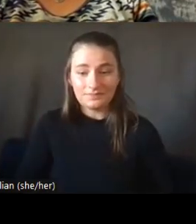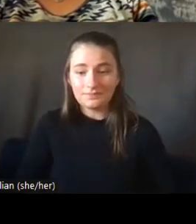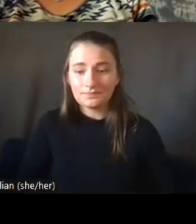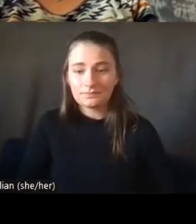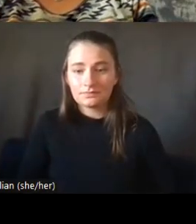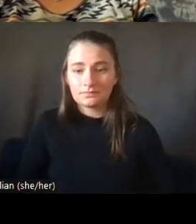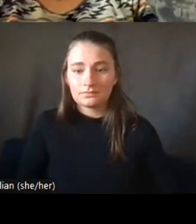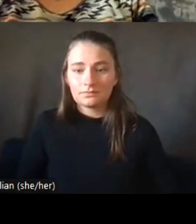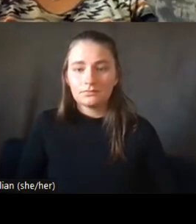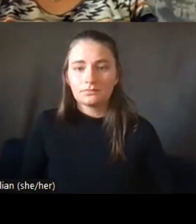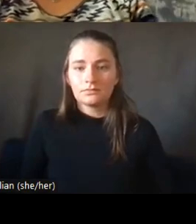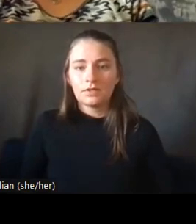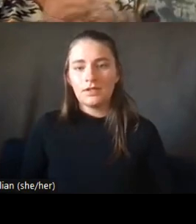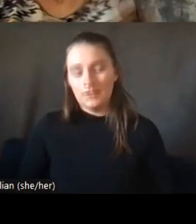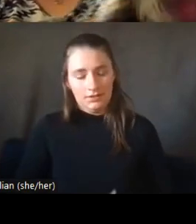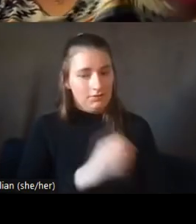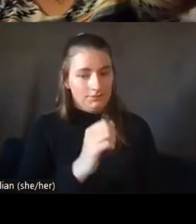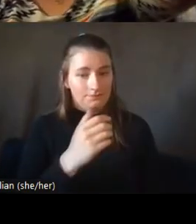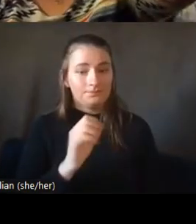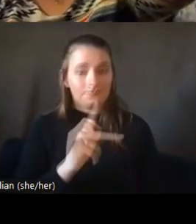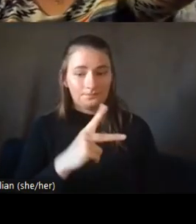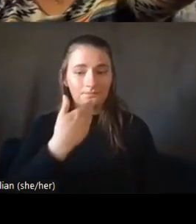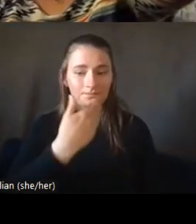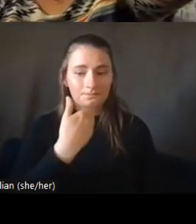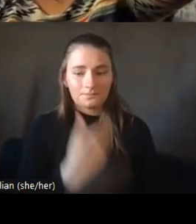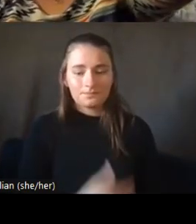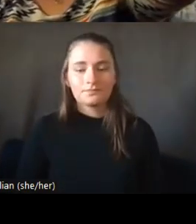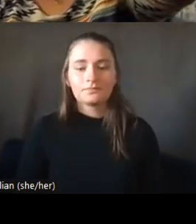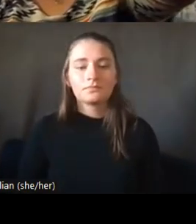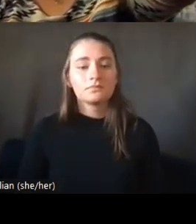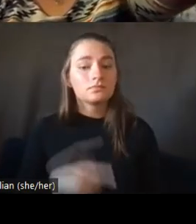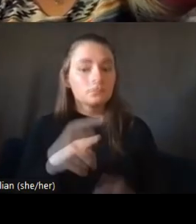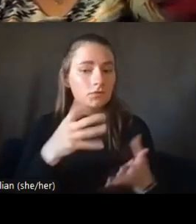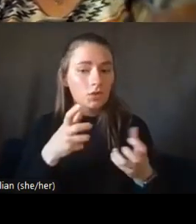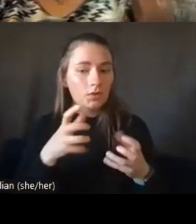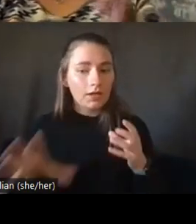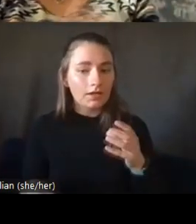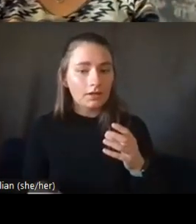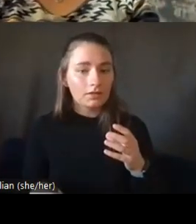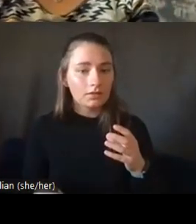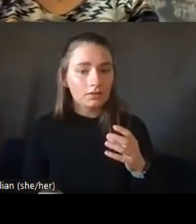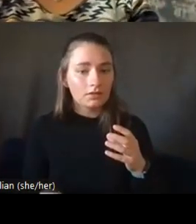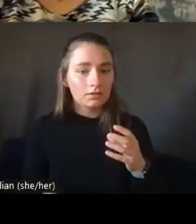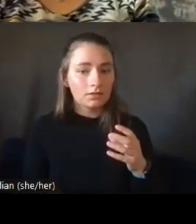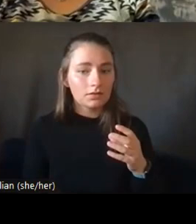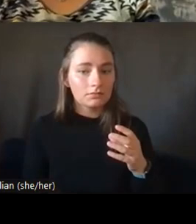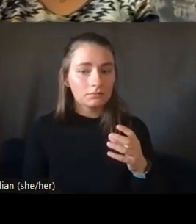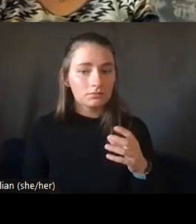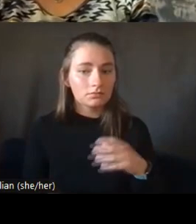Great. Thank you. And would you like to add your input to that, Tisha?